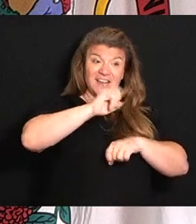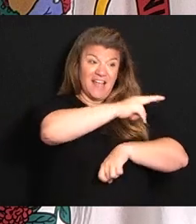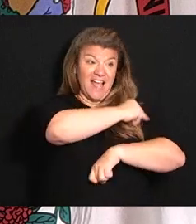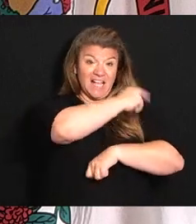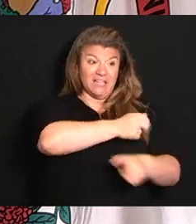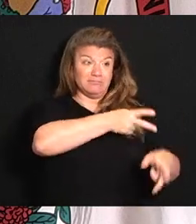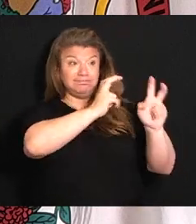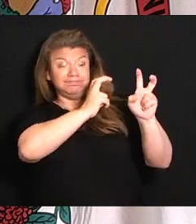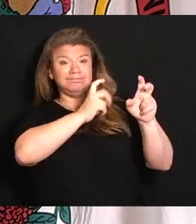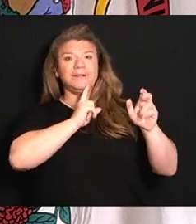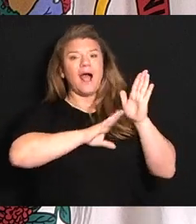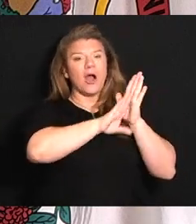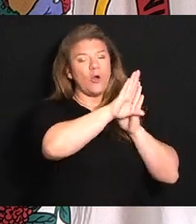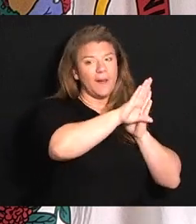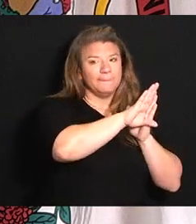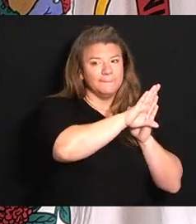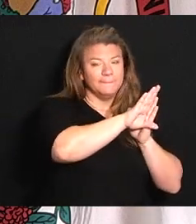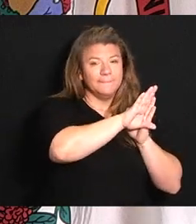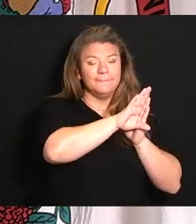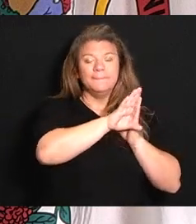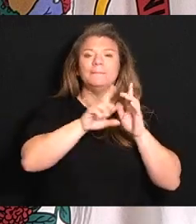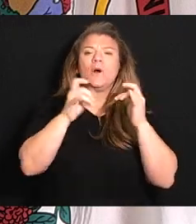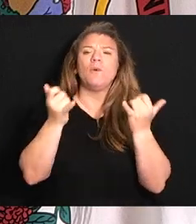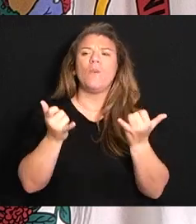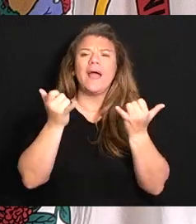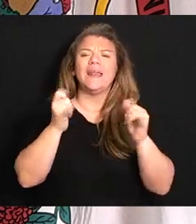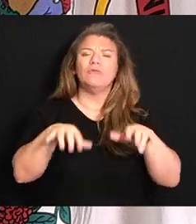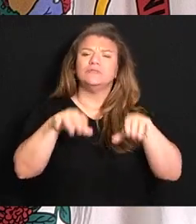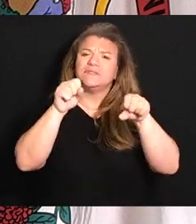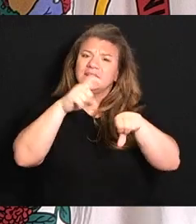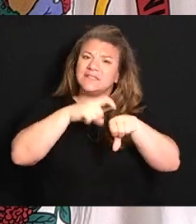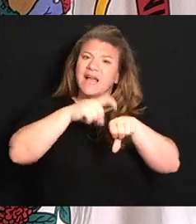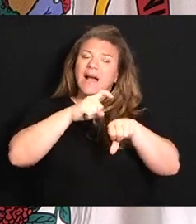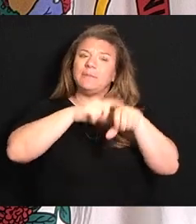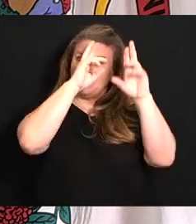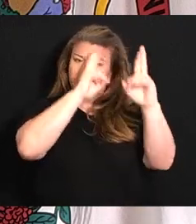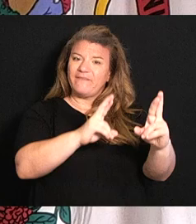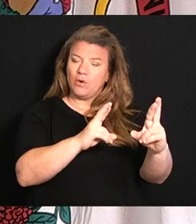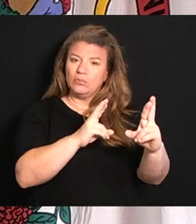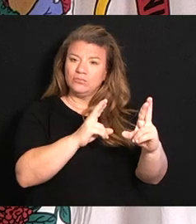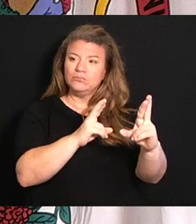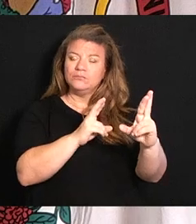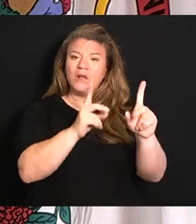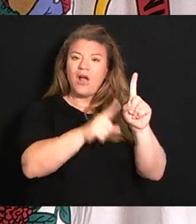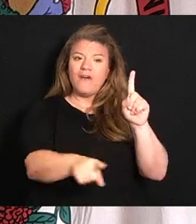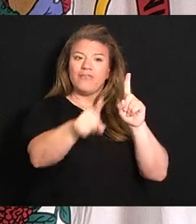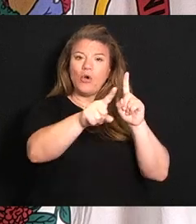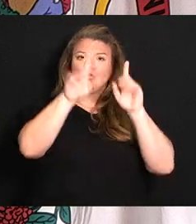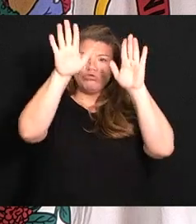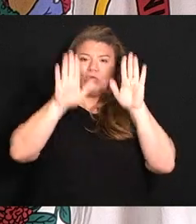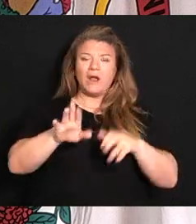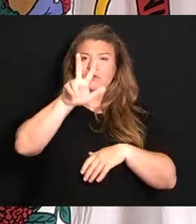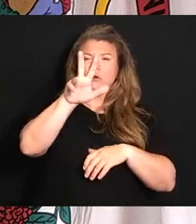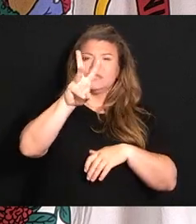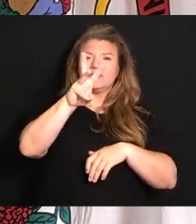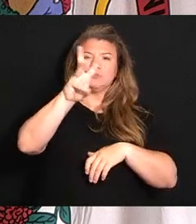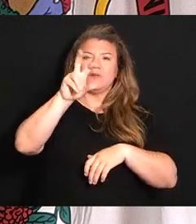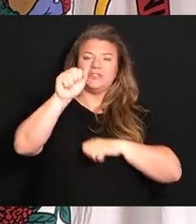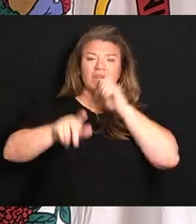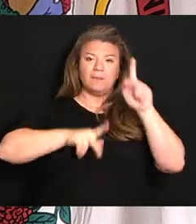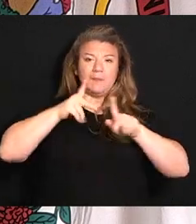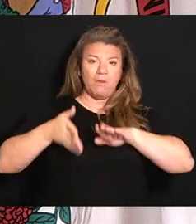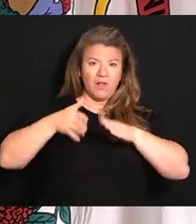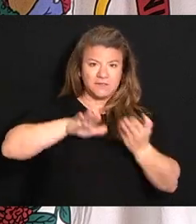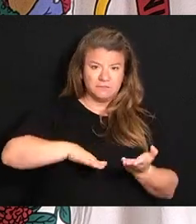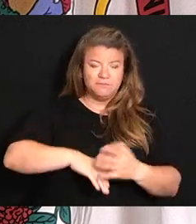bit. But absolutely, let's right now, let's just take time to be really respectful of all these great 36 West Virginians that we've